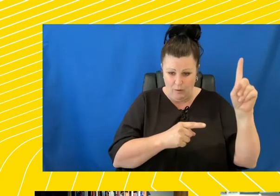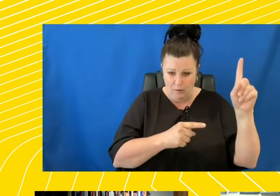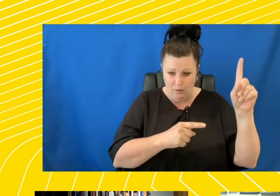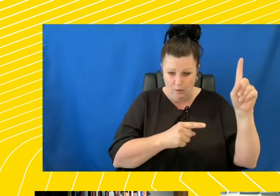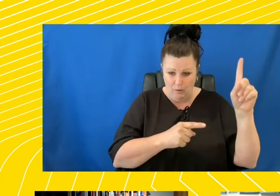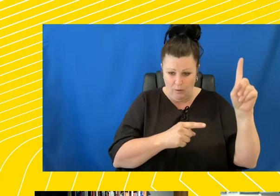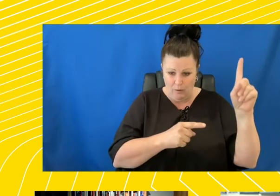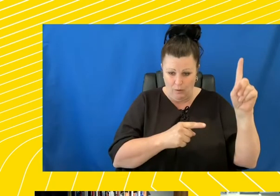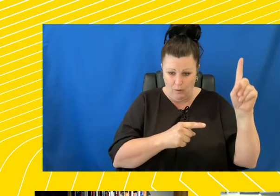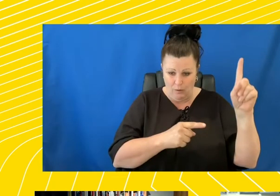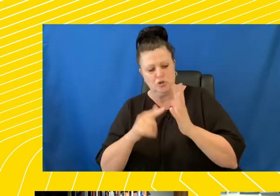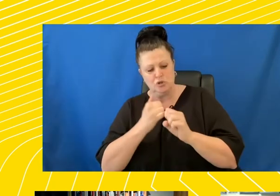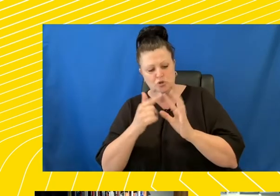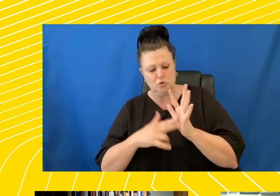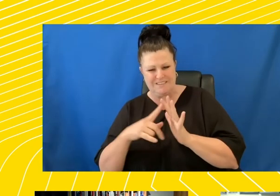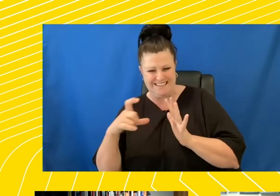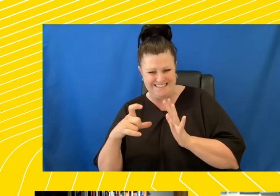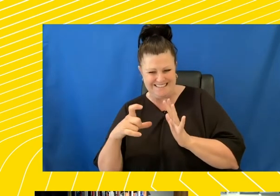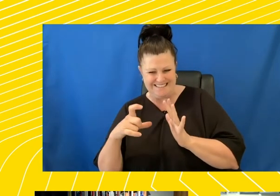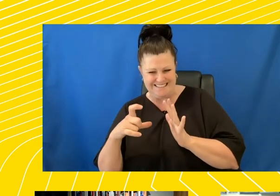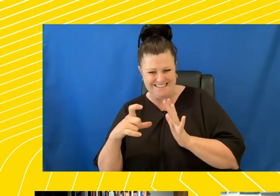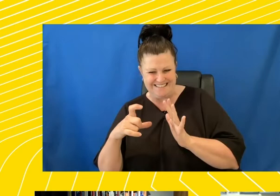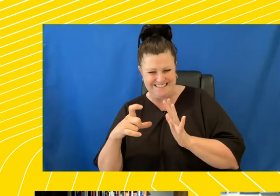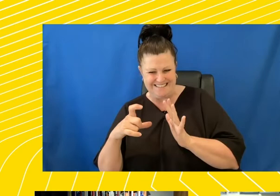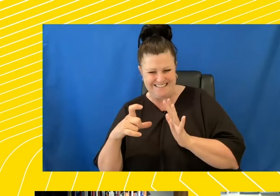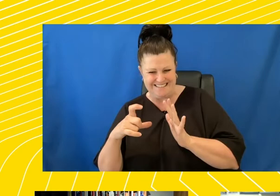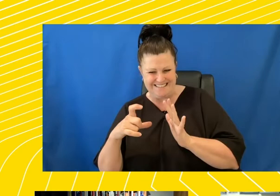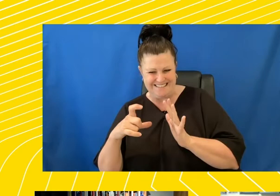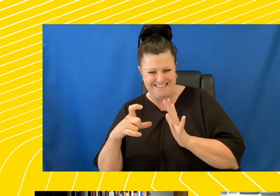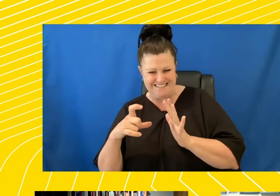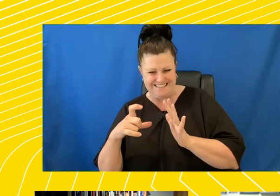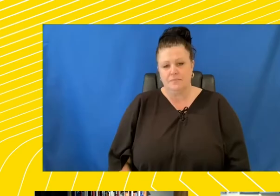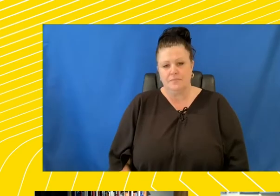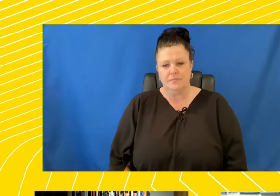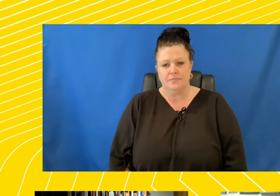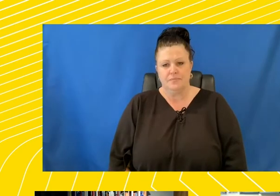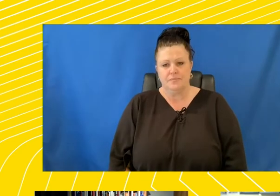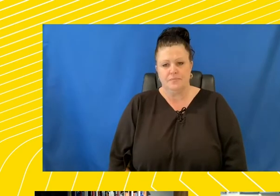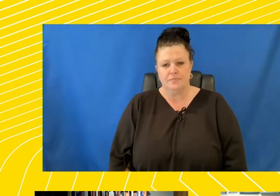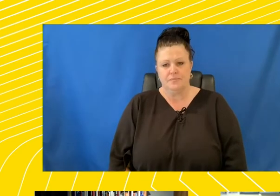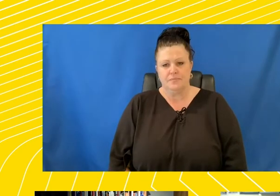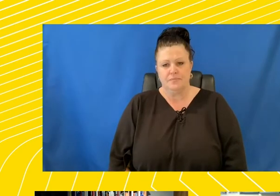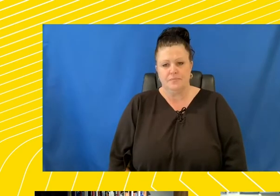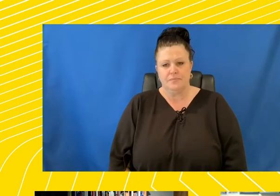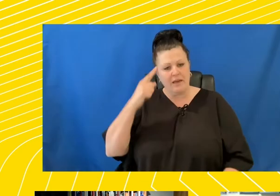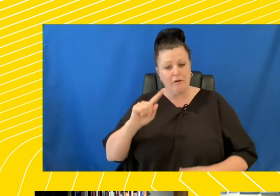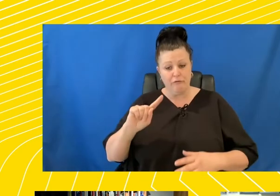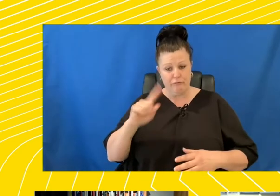in its Nazi form. I guess that's for me. So I think that the first point is that